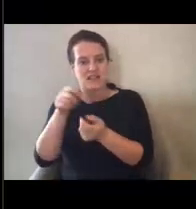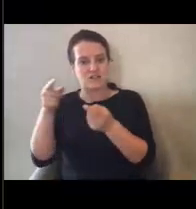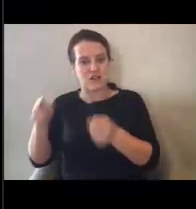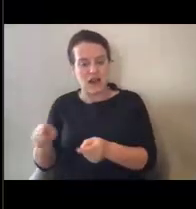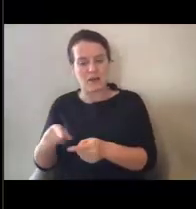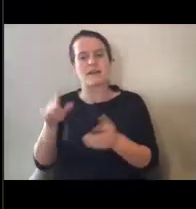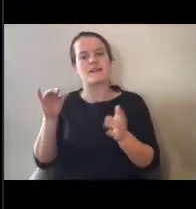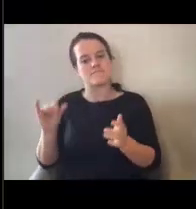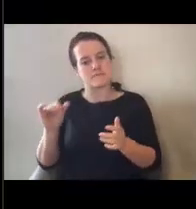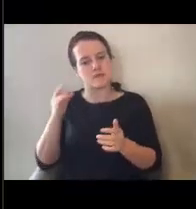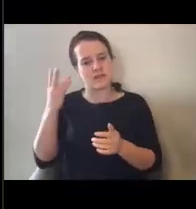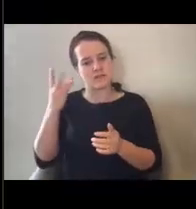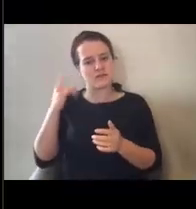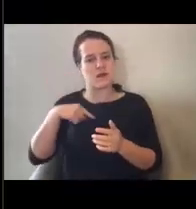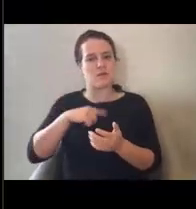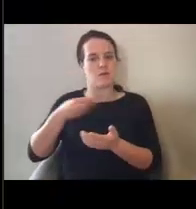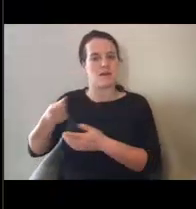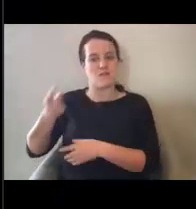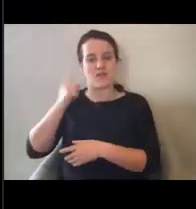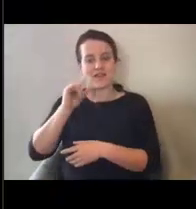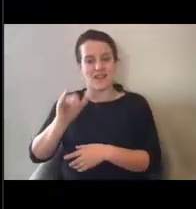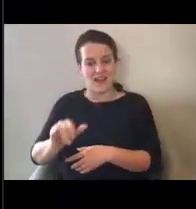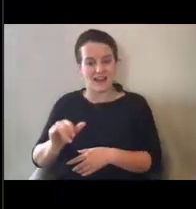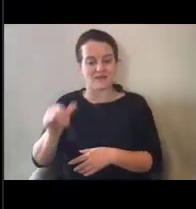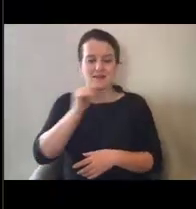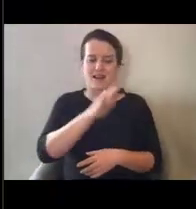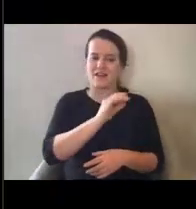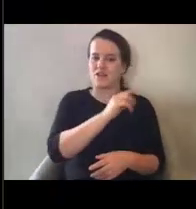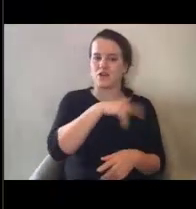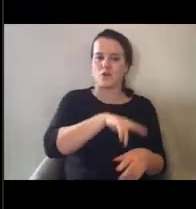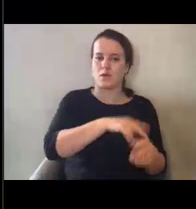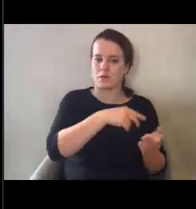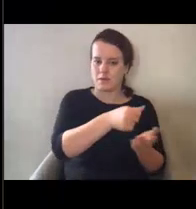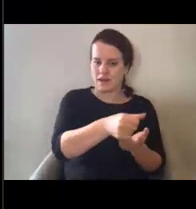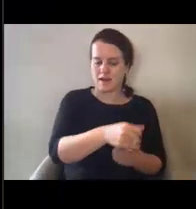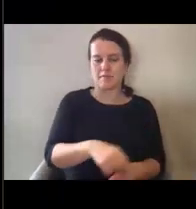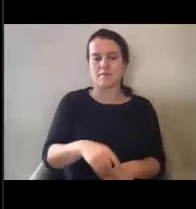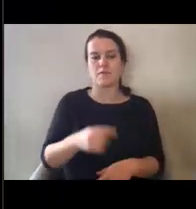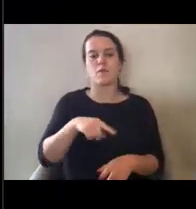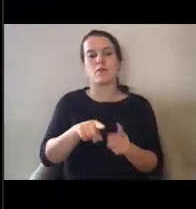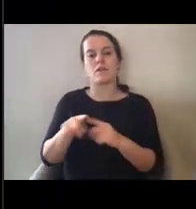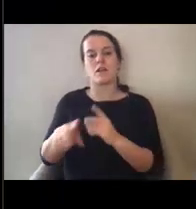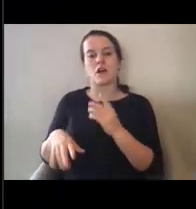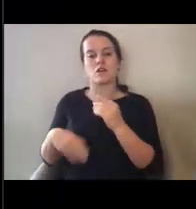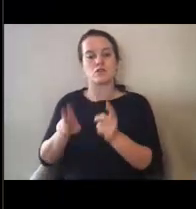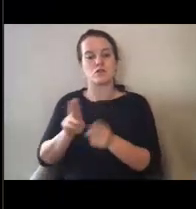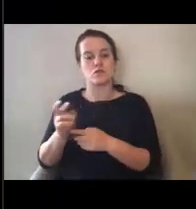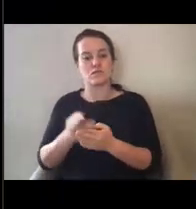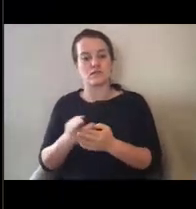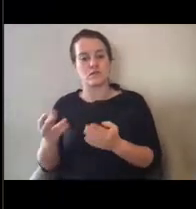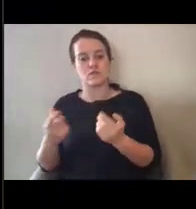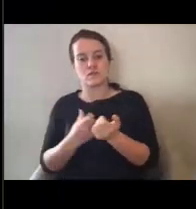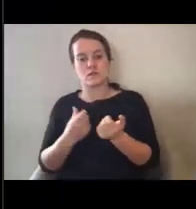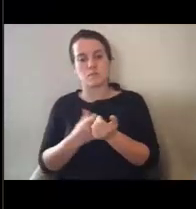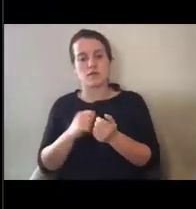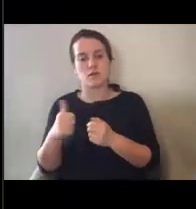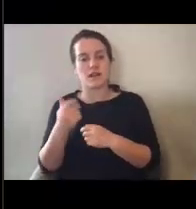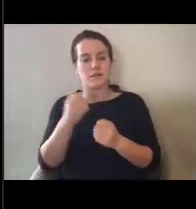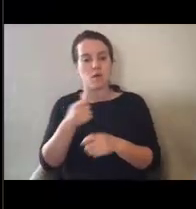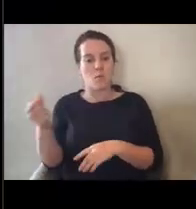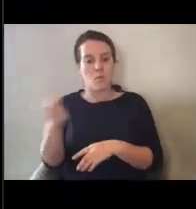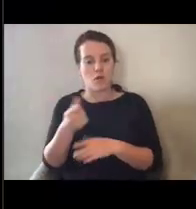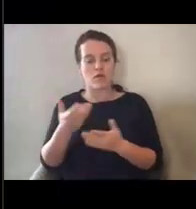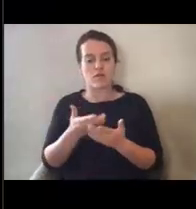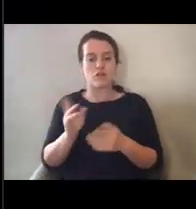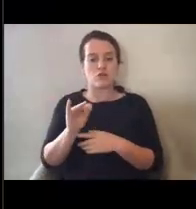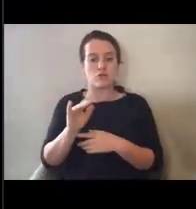additionally, we're allowing resources to support mobile vaccination units. So that's any, any costs of the equipment supplies or the staff